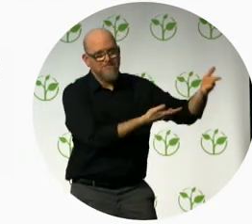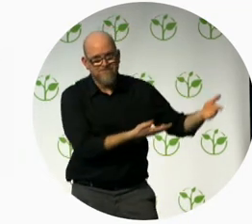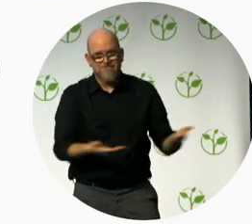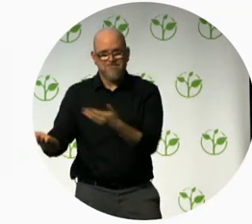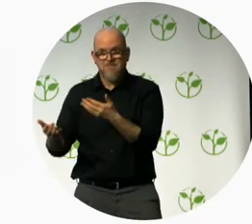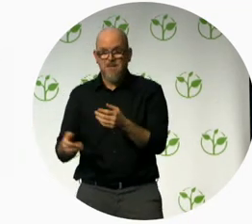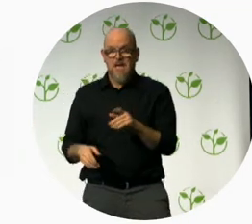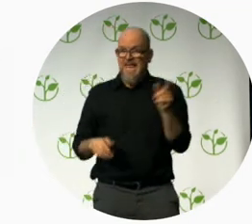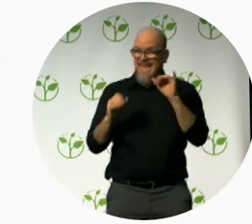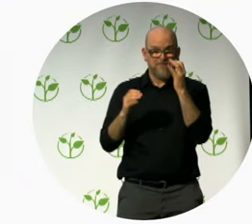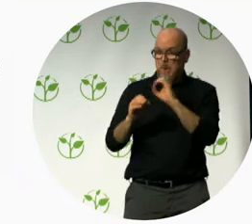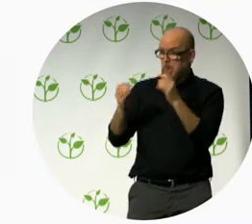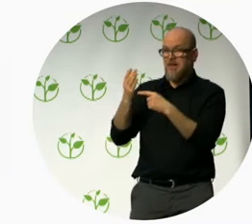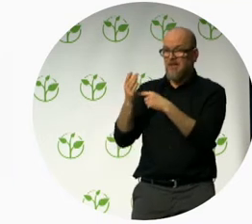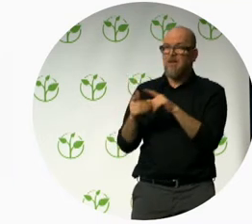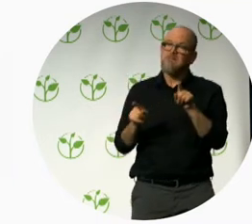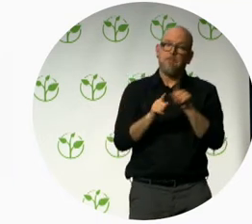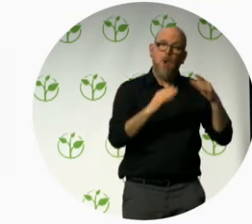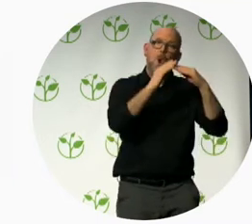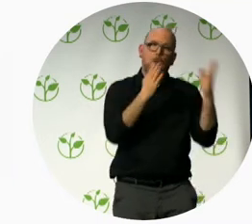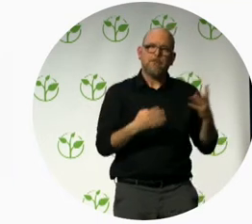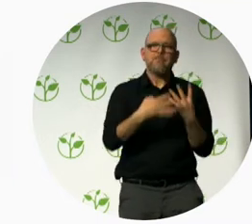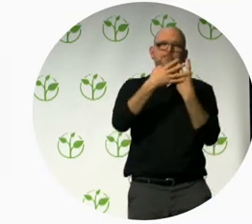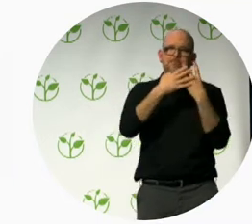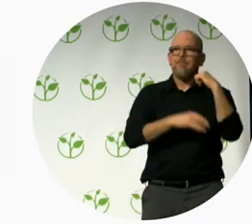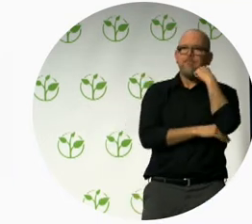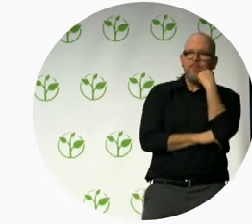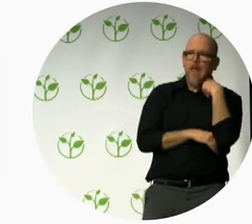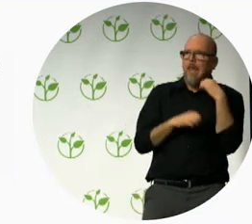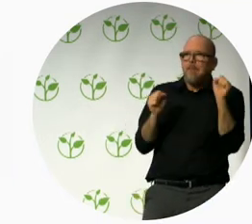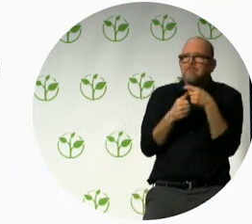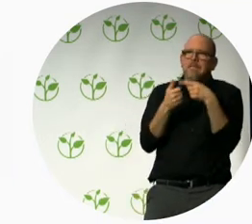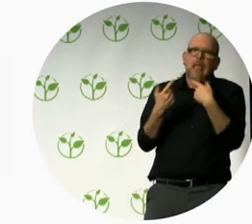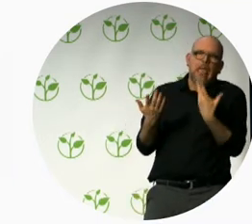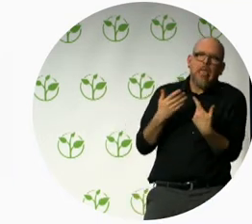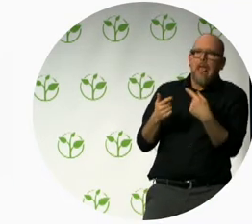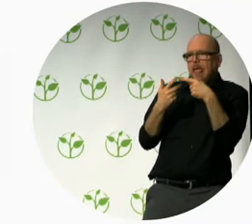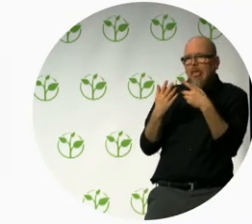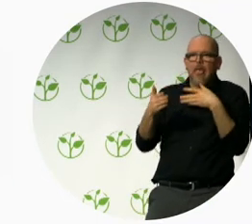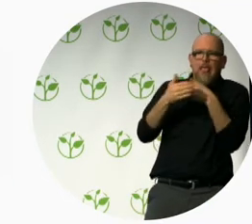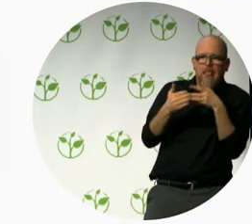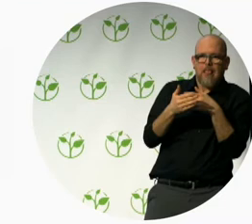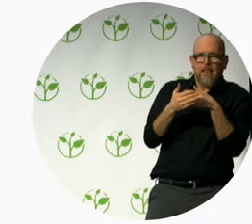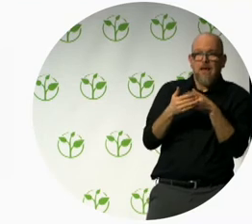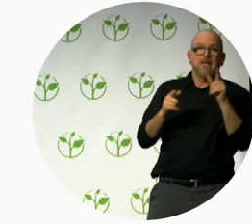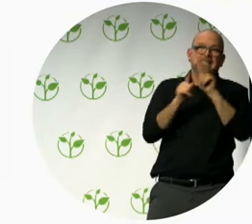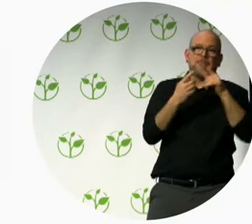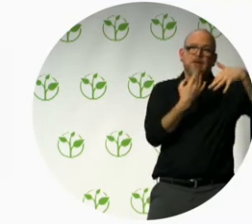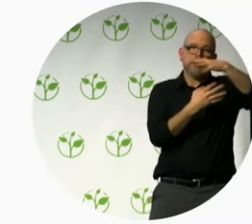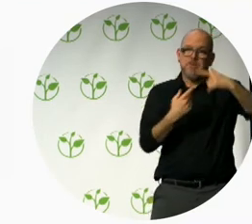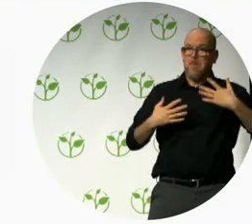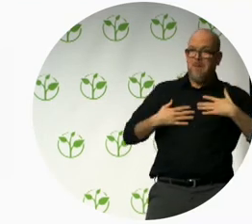we are enlarging the social gap rather than making it smaller. so we,